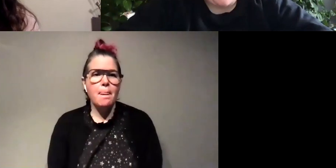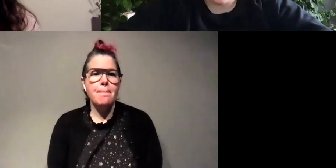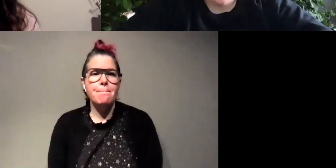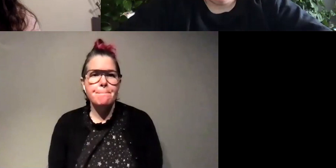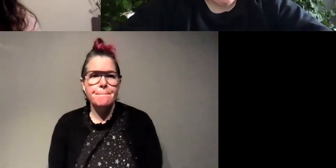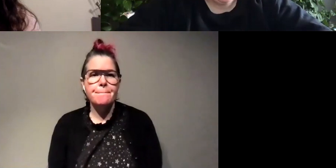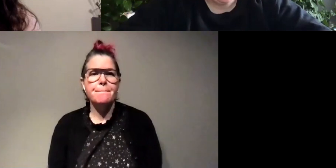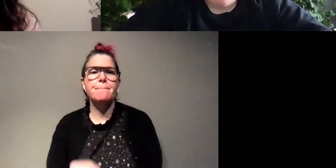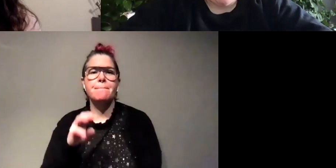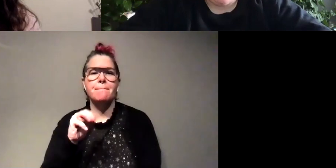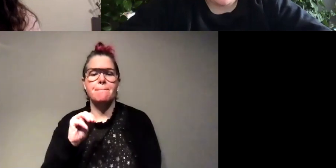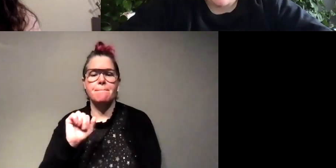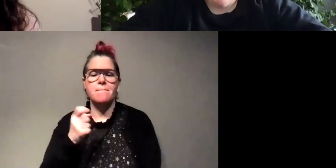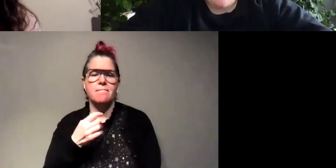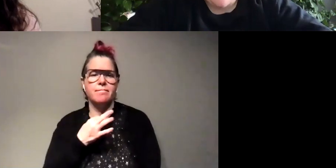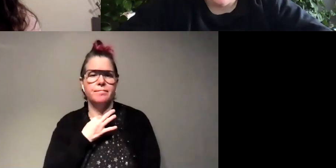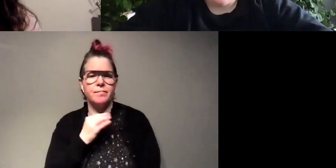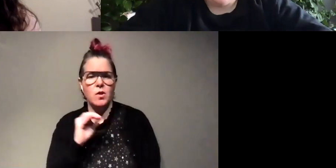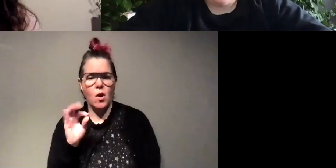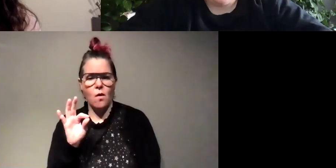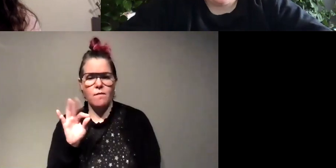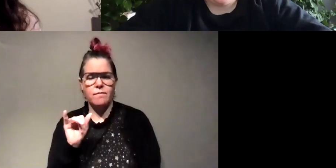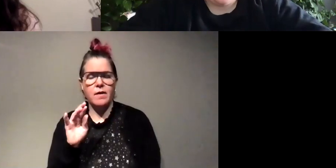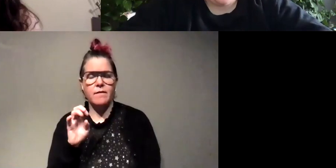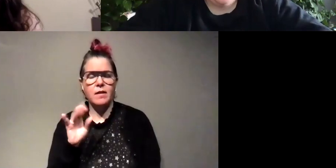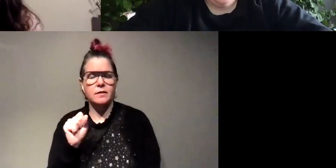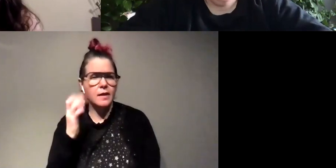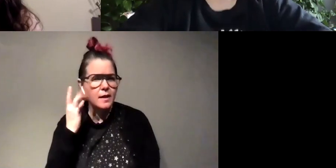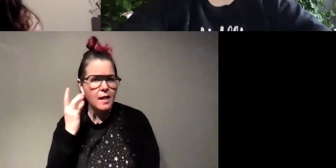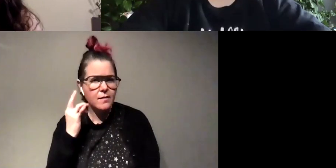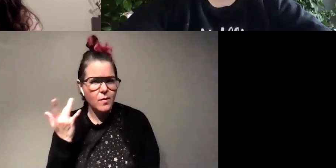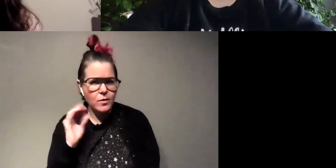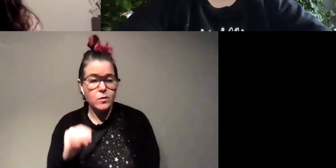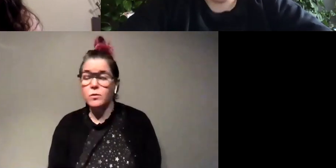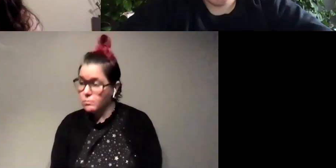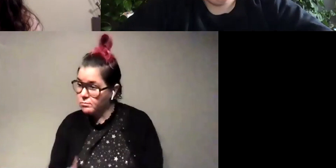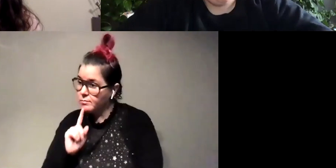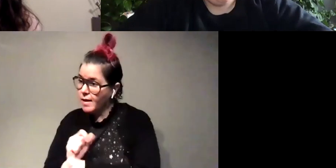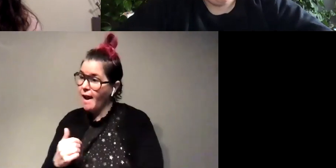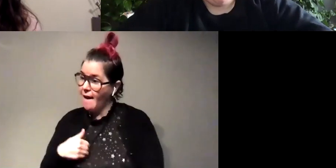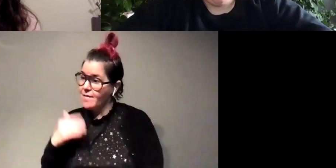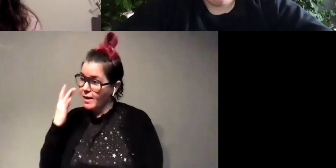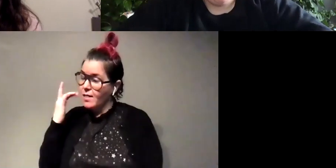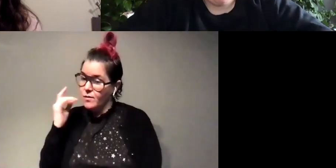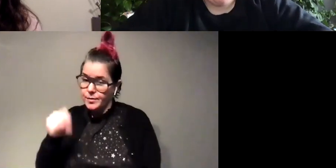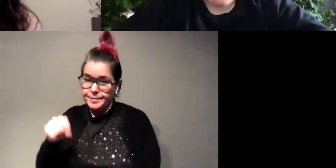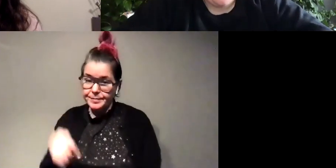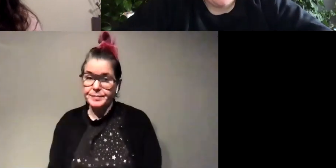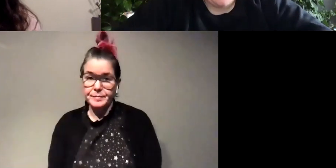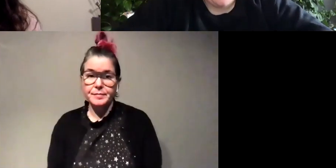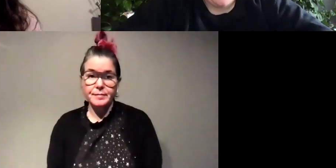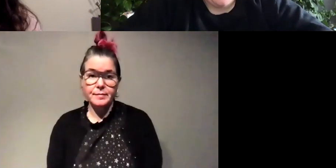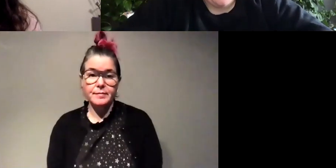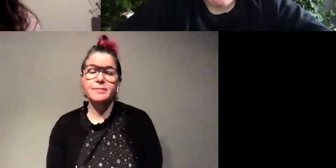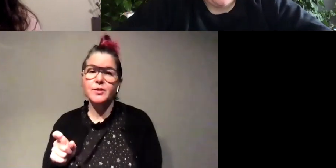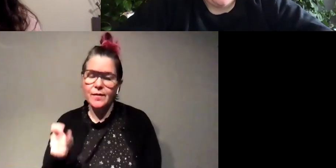max why are there no fireflies in california there are fireflies in california um you just